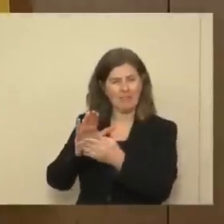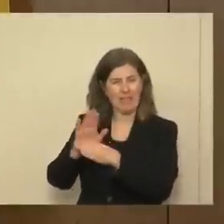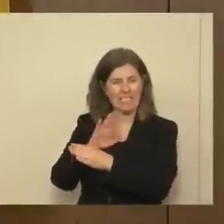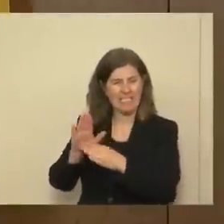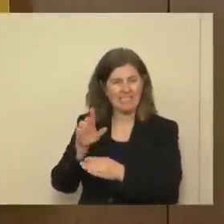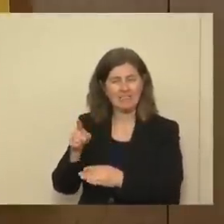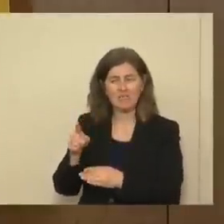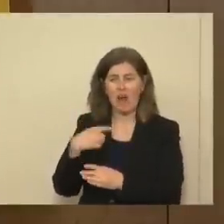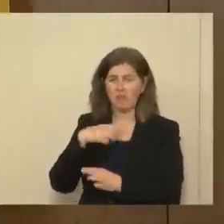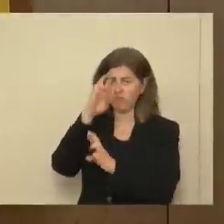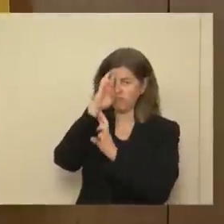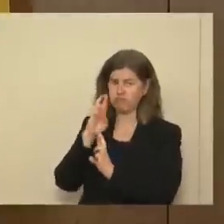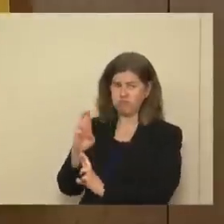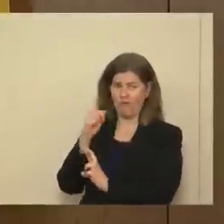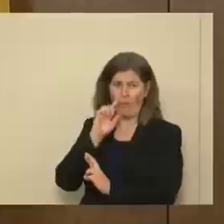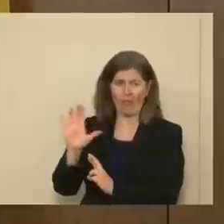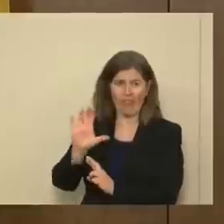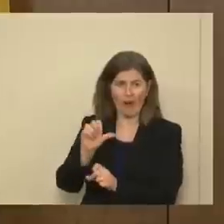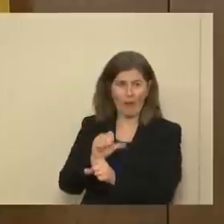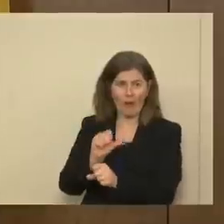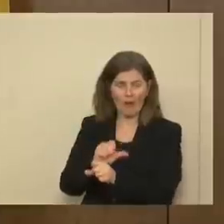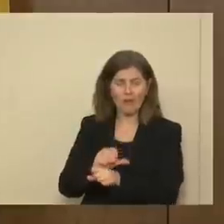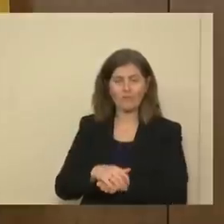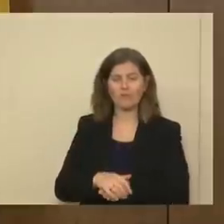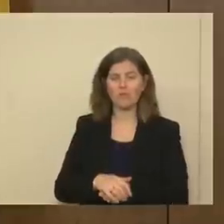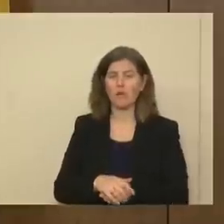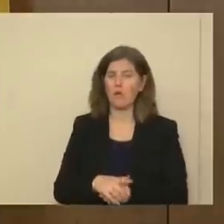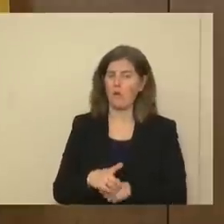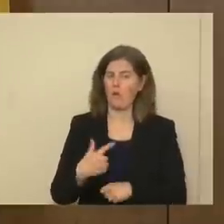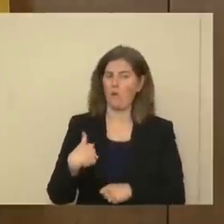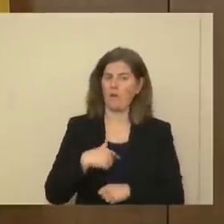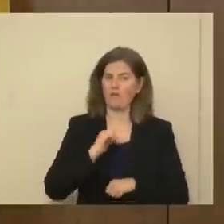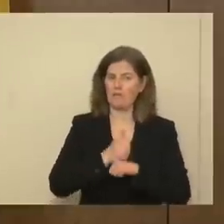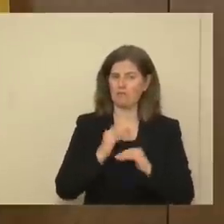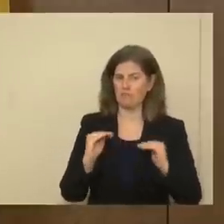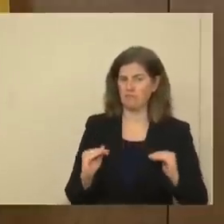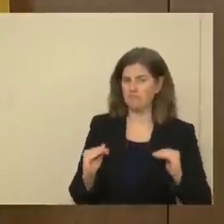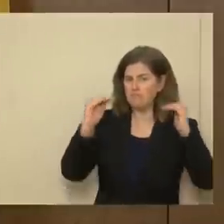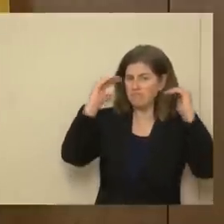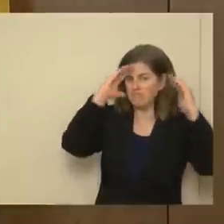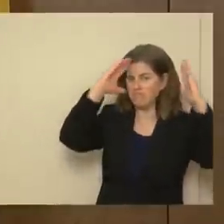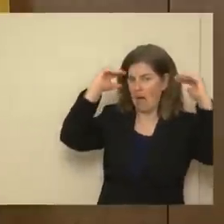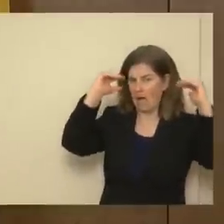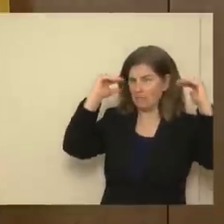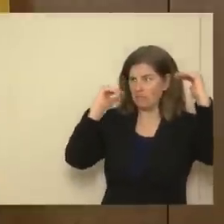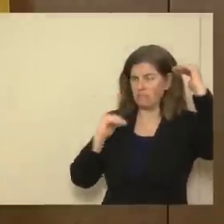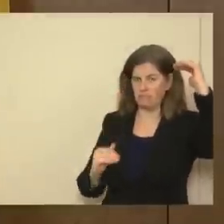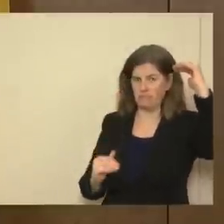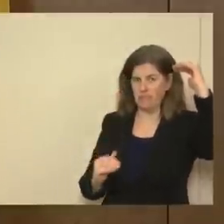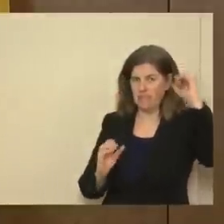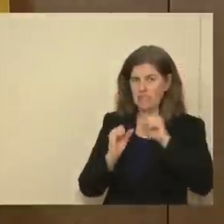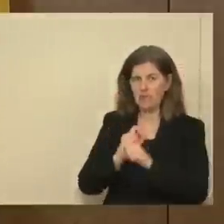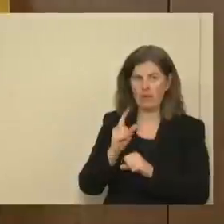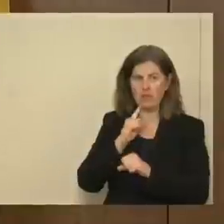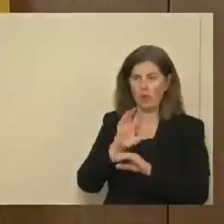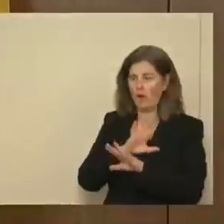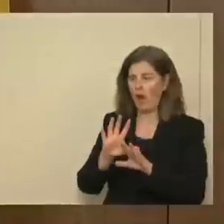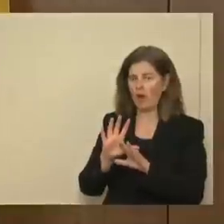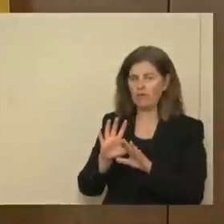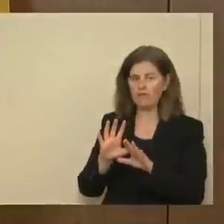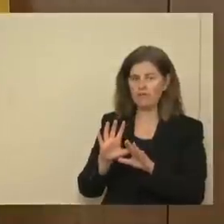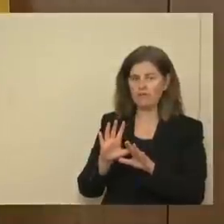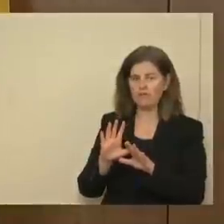regard for. And we have set a pretty high bar to make sure that we are not engaging in sort of